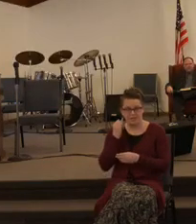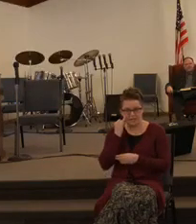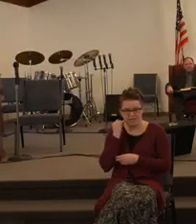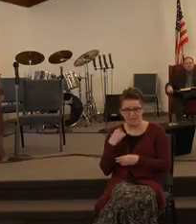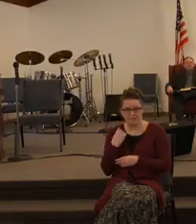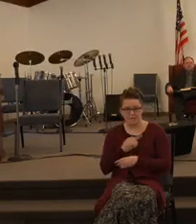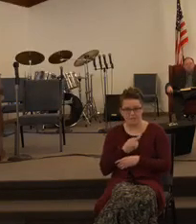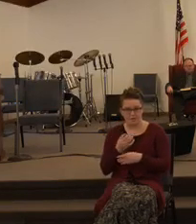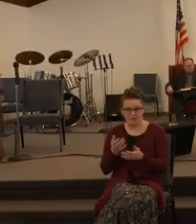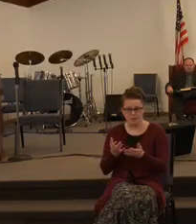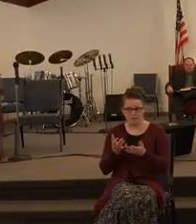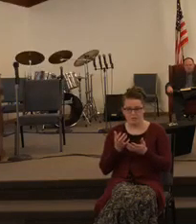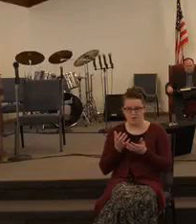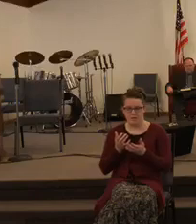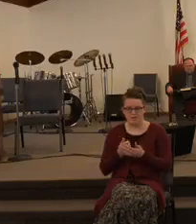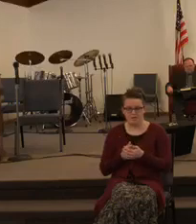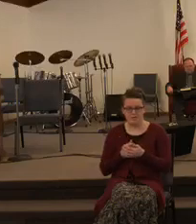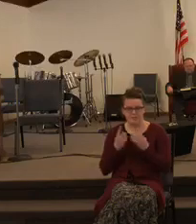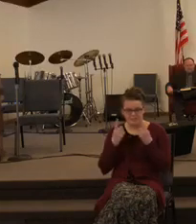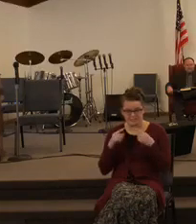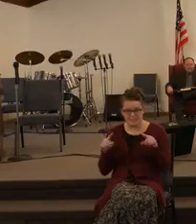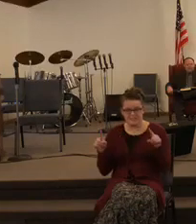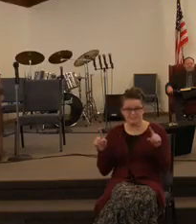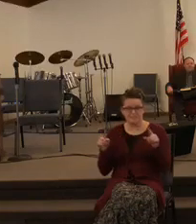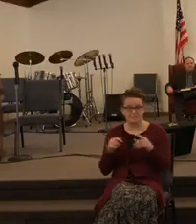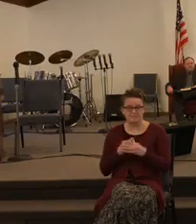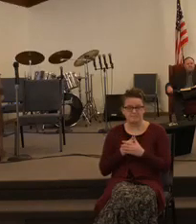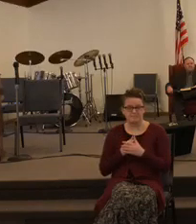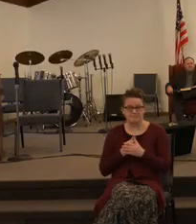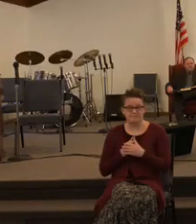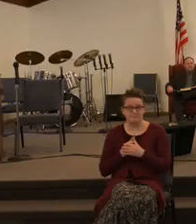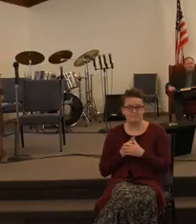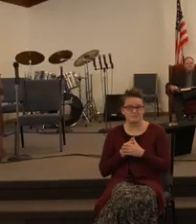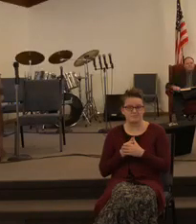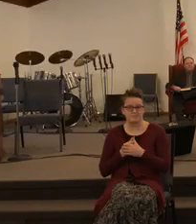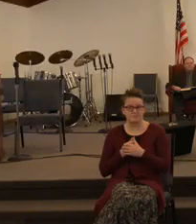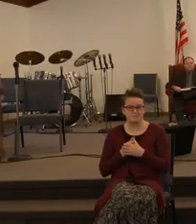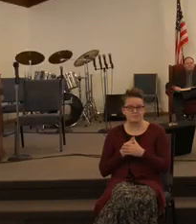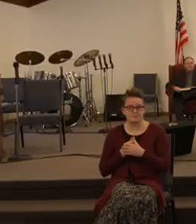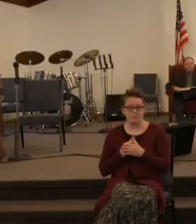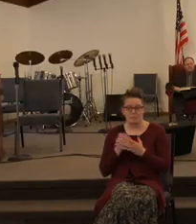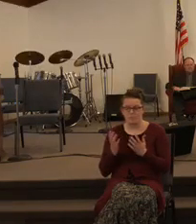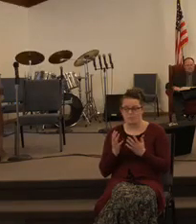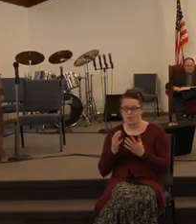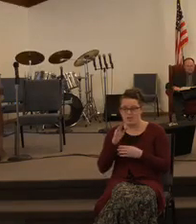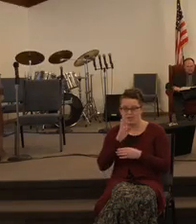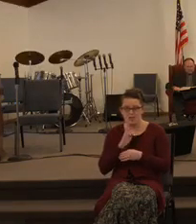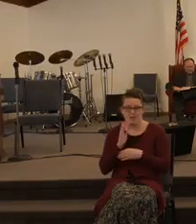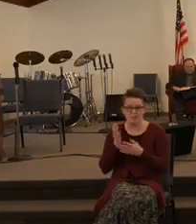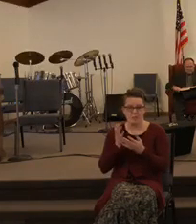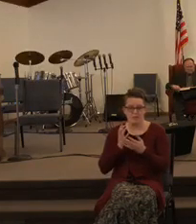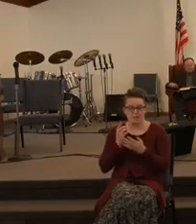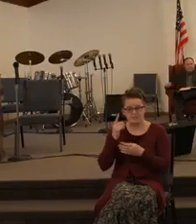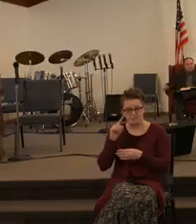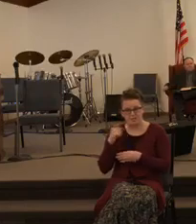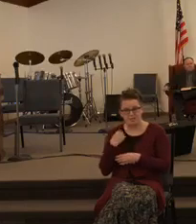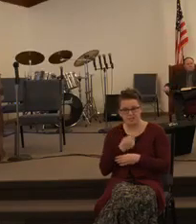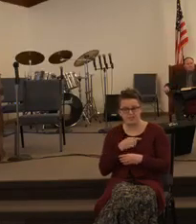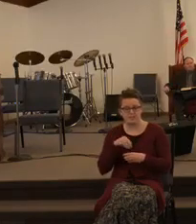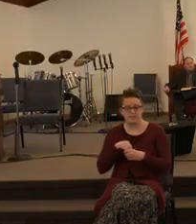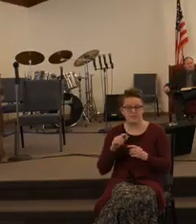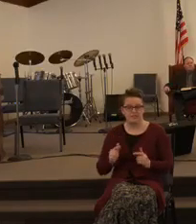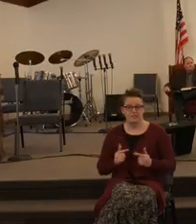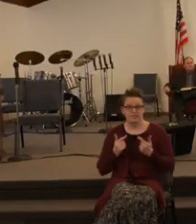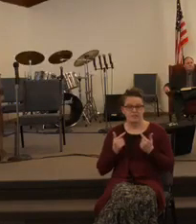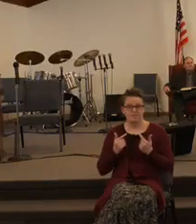want to achieve or if we want to accomplish what God intends for us to have in life. Right.